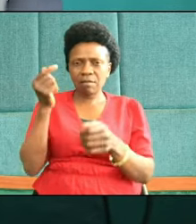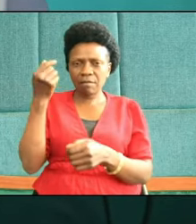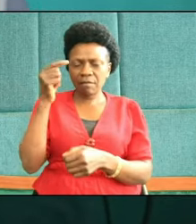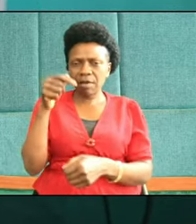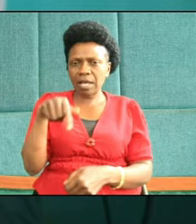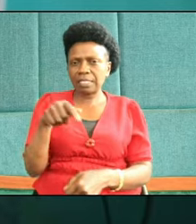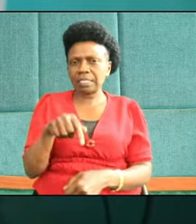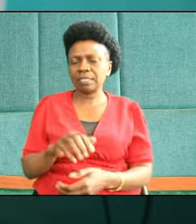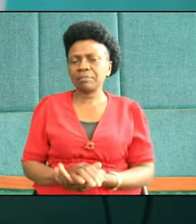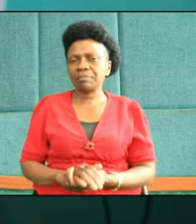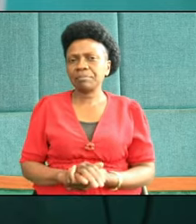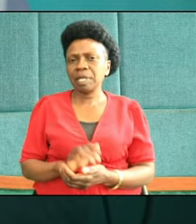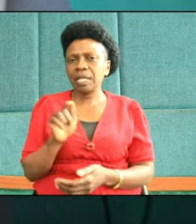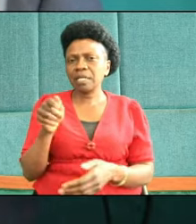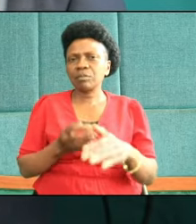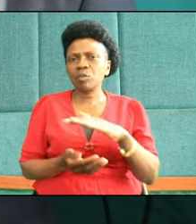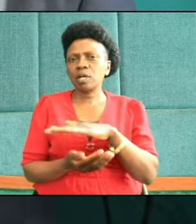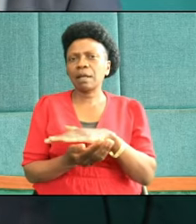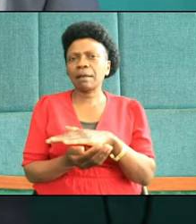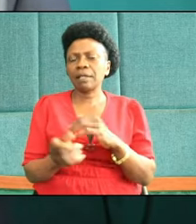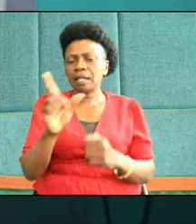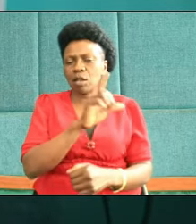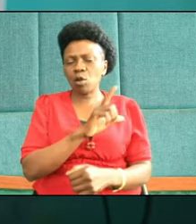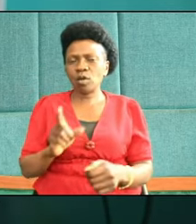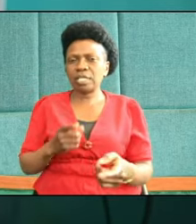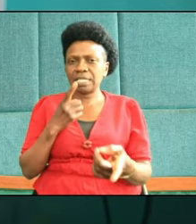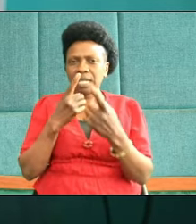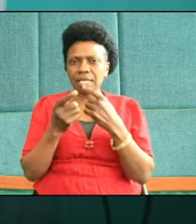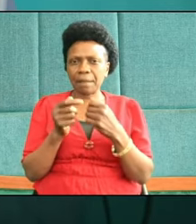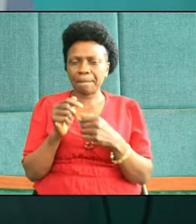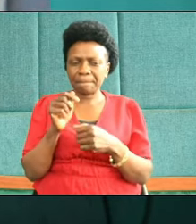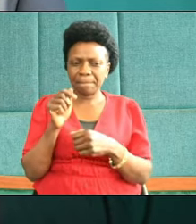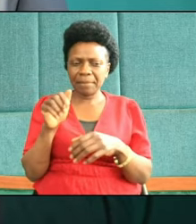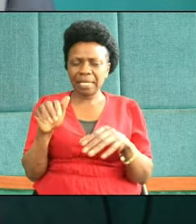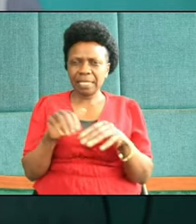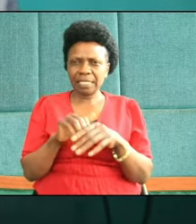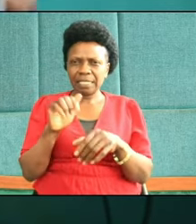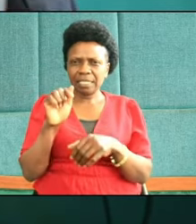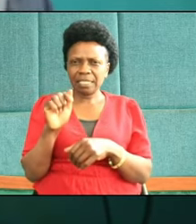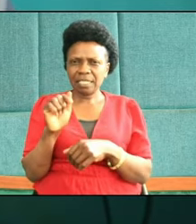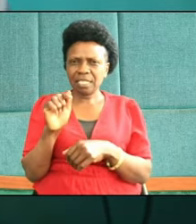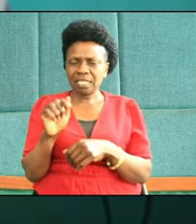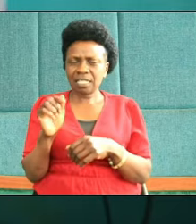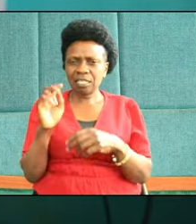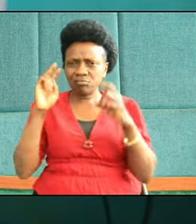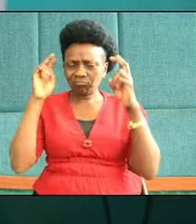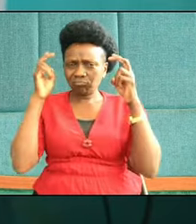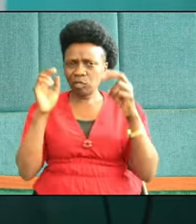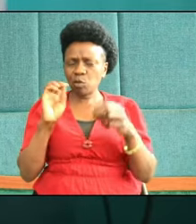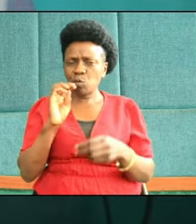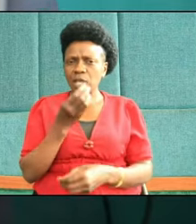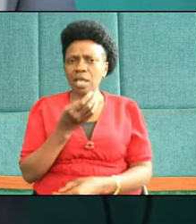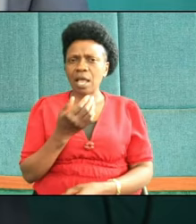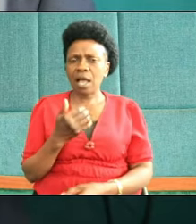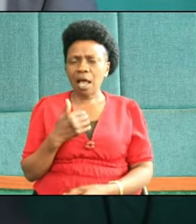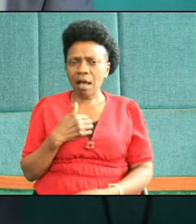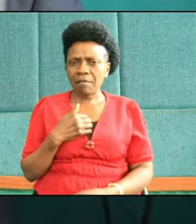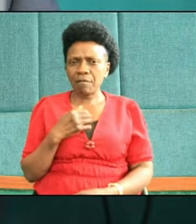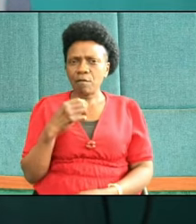This morning, the Lord is saying in this race of life, we have only one competitor,